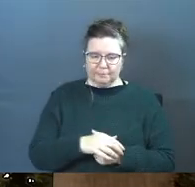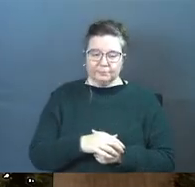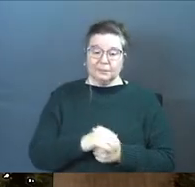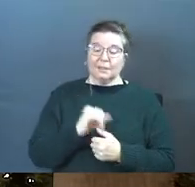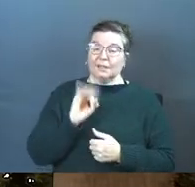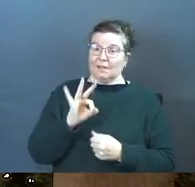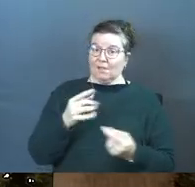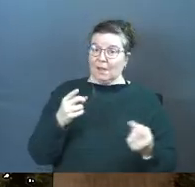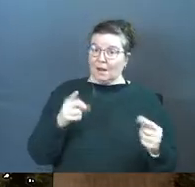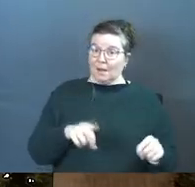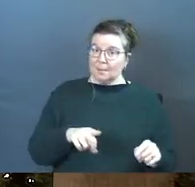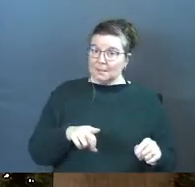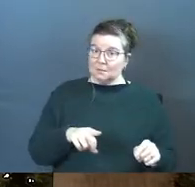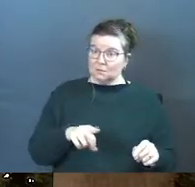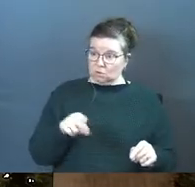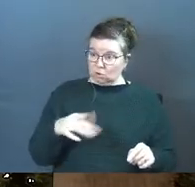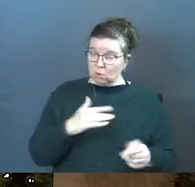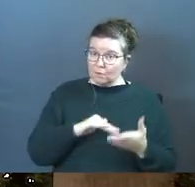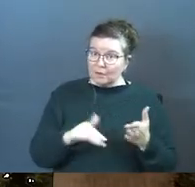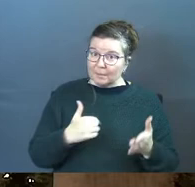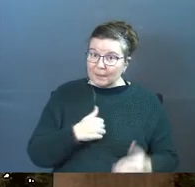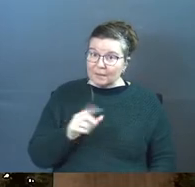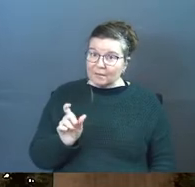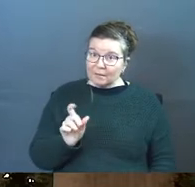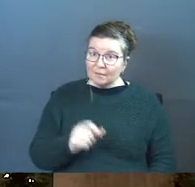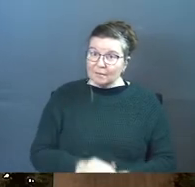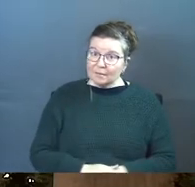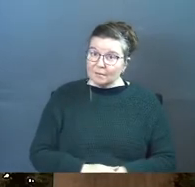If that happens, do you forgive me?